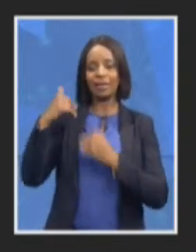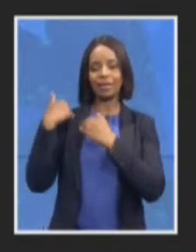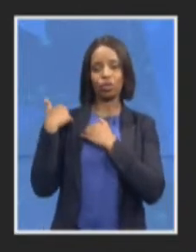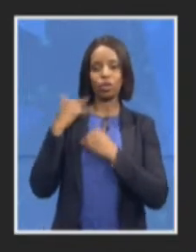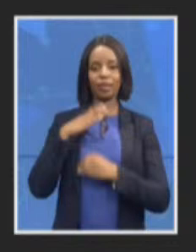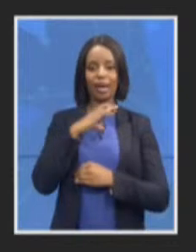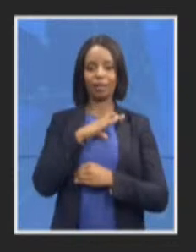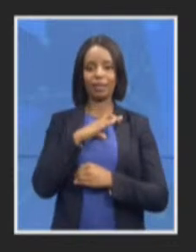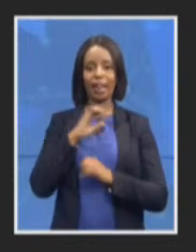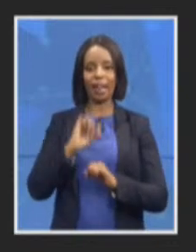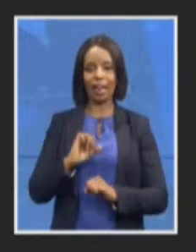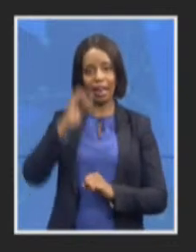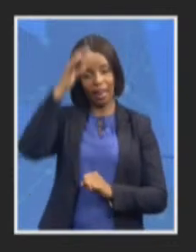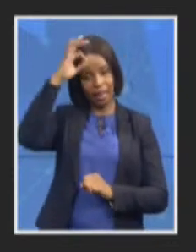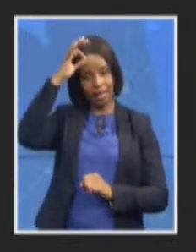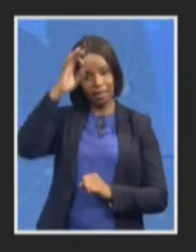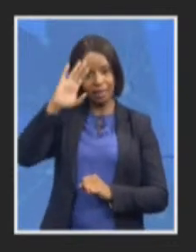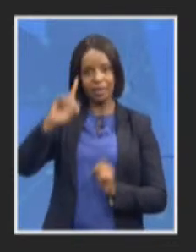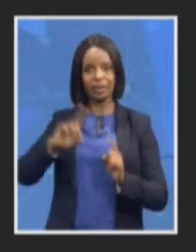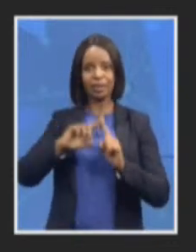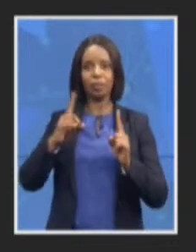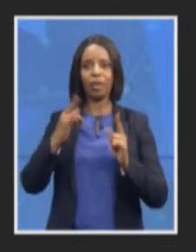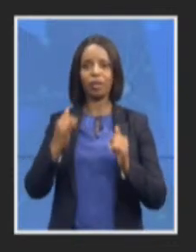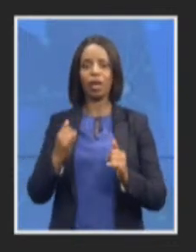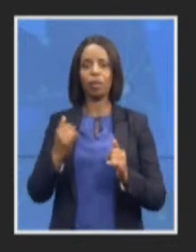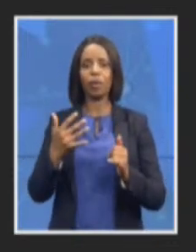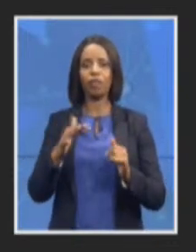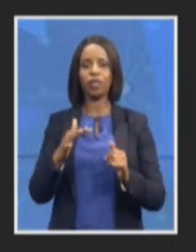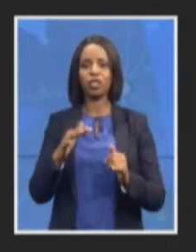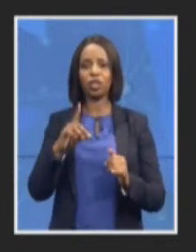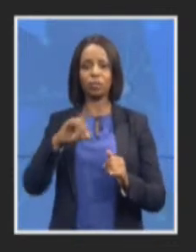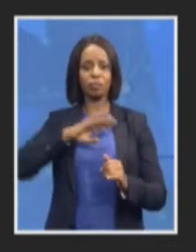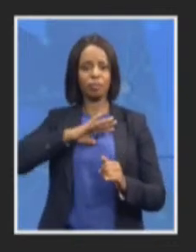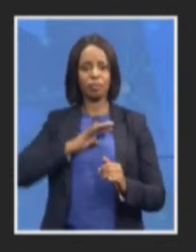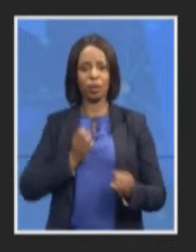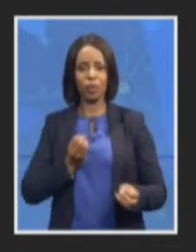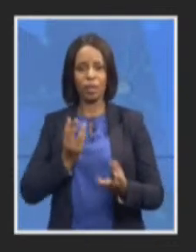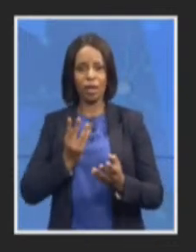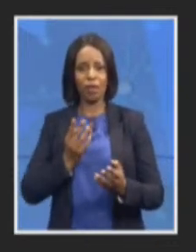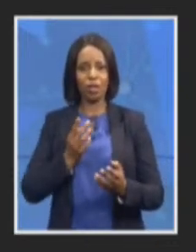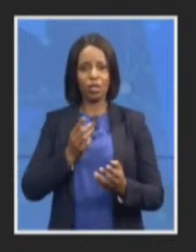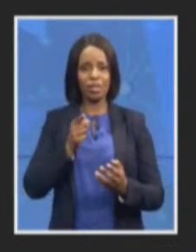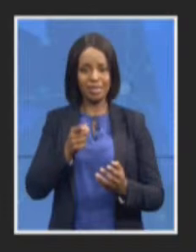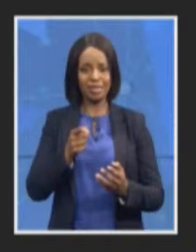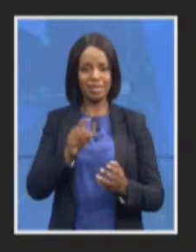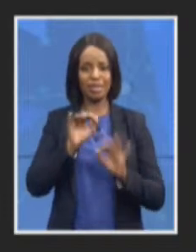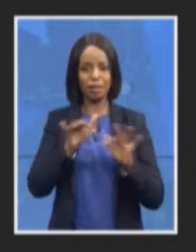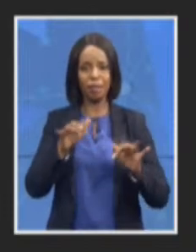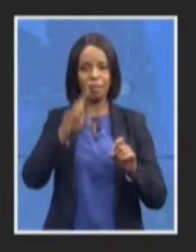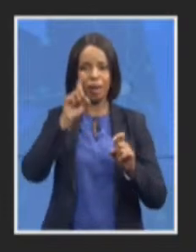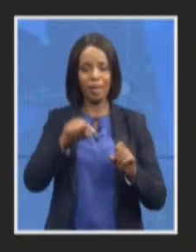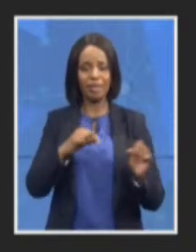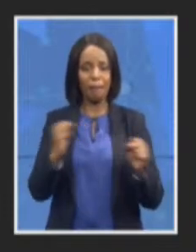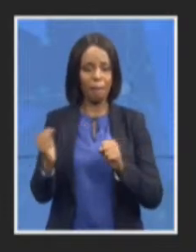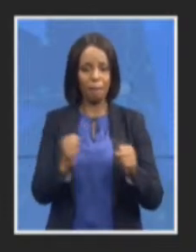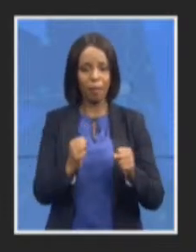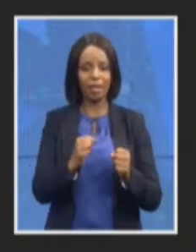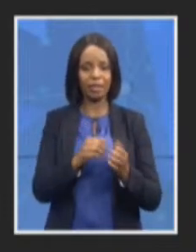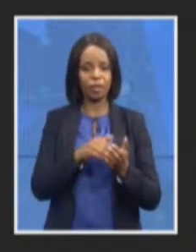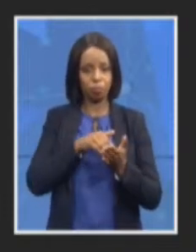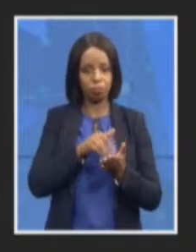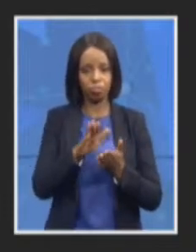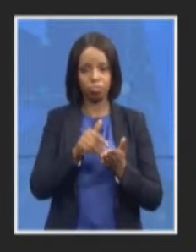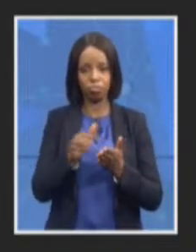was given that those men must be permanently removed from society in line of that in line of the fact that that came out